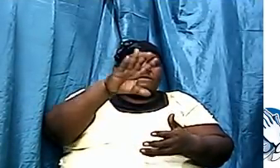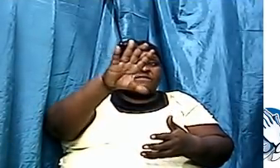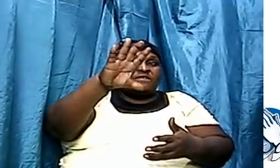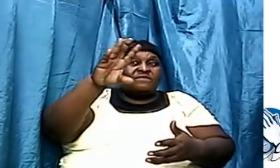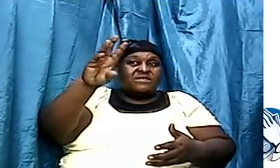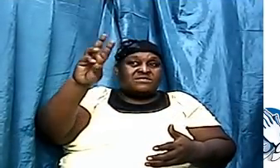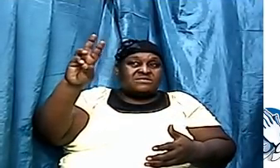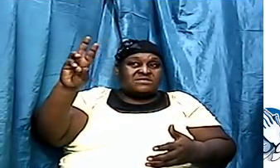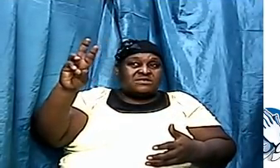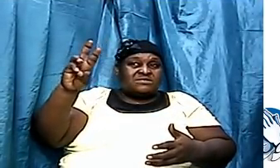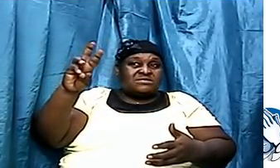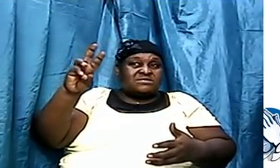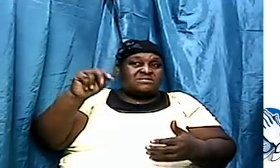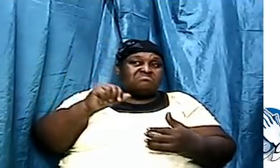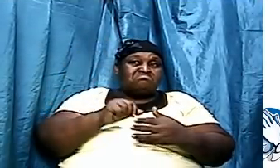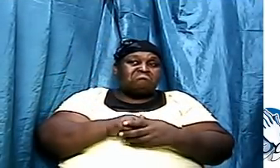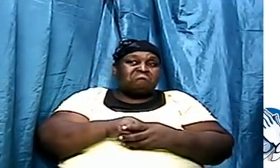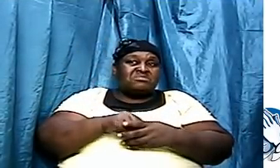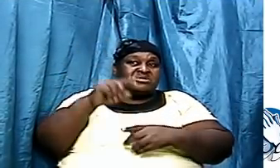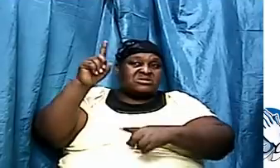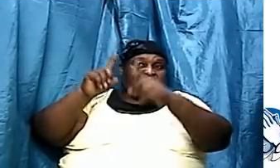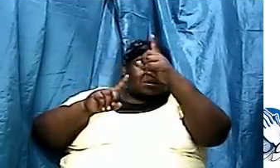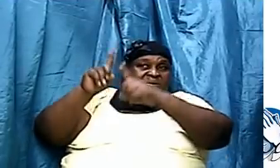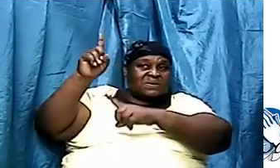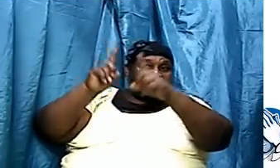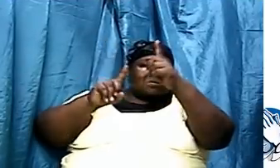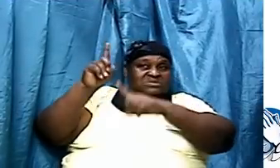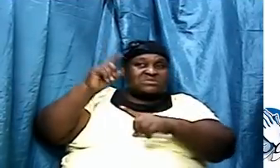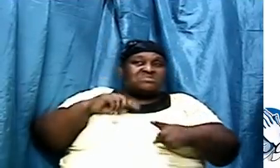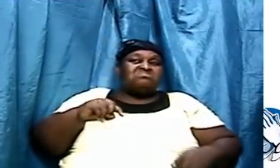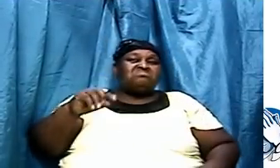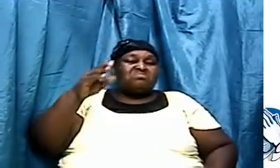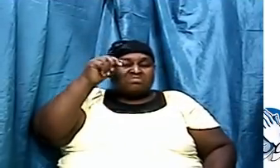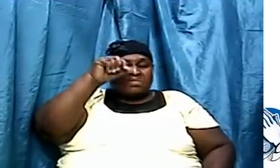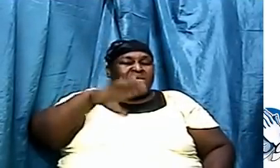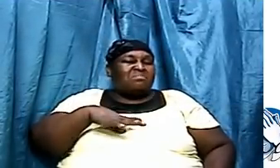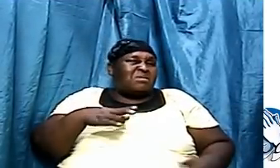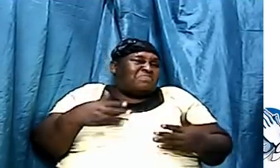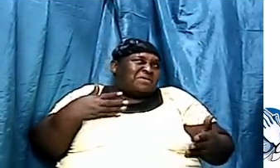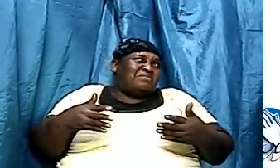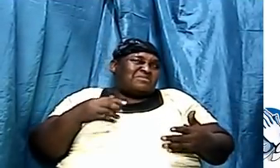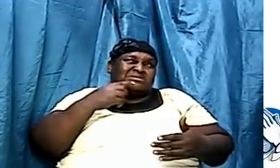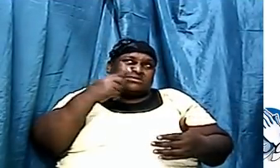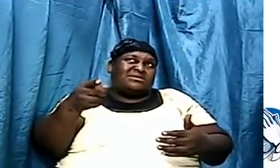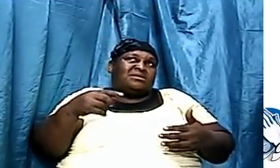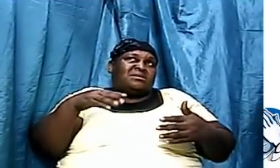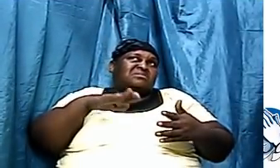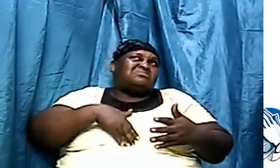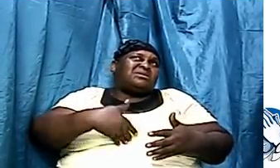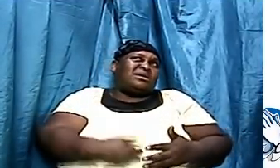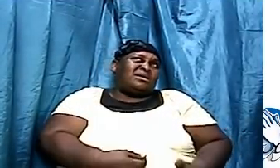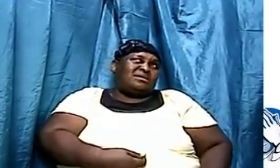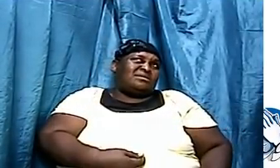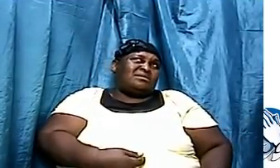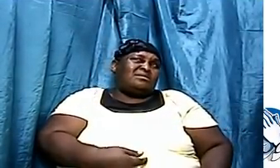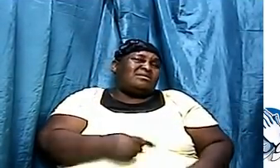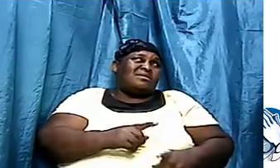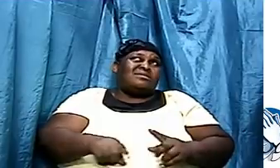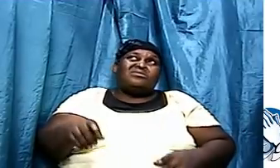1056 in my counting. You know what? I'm tired. But I don't think he would never exist.